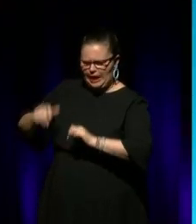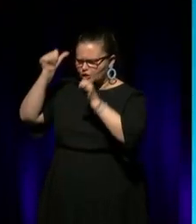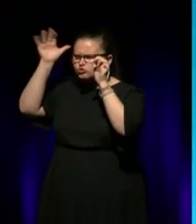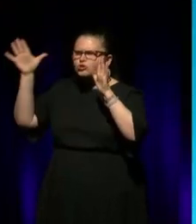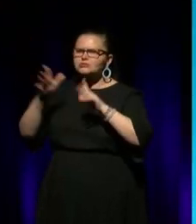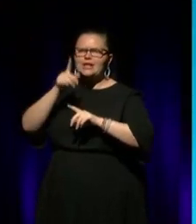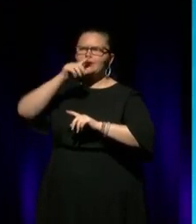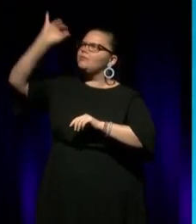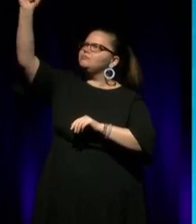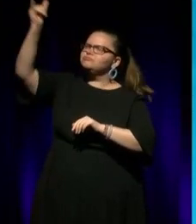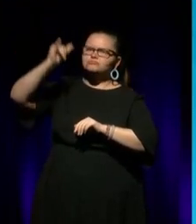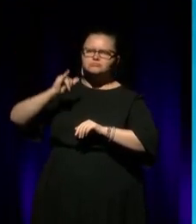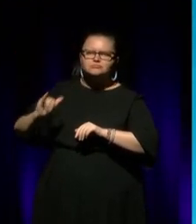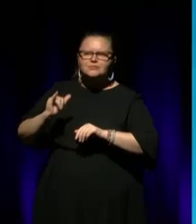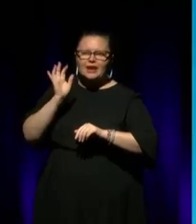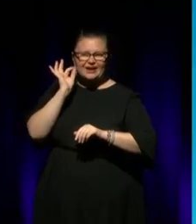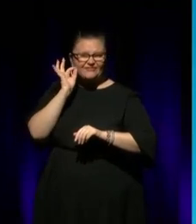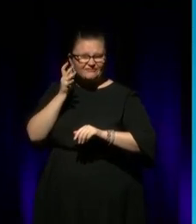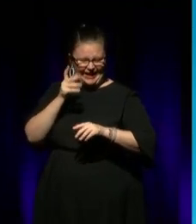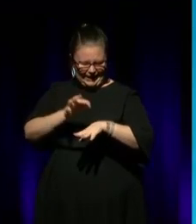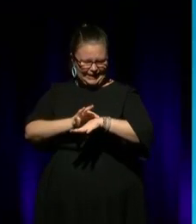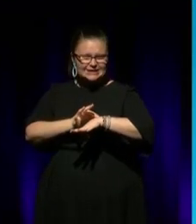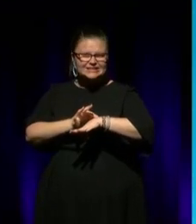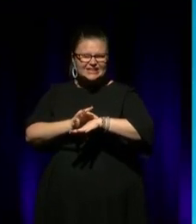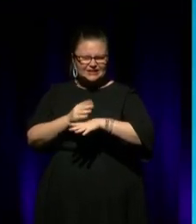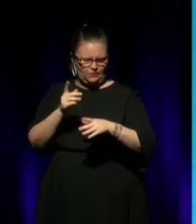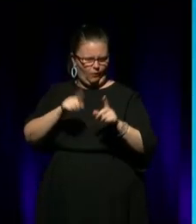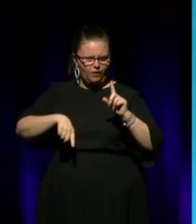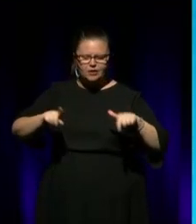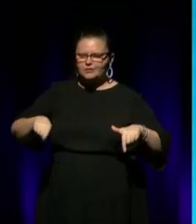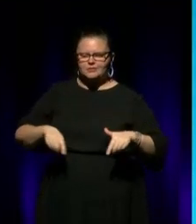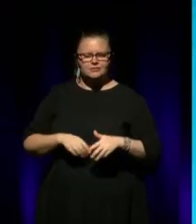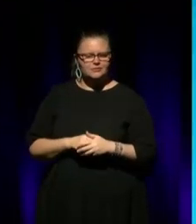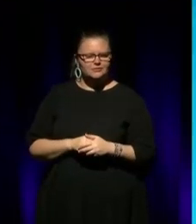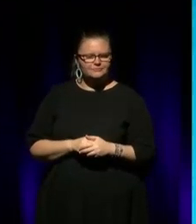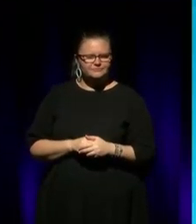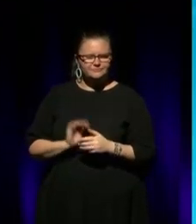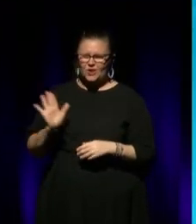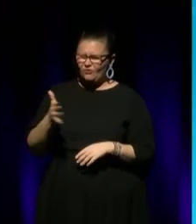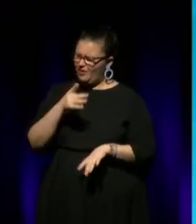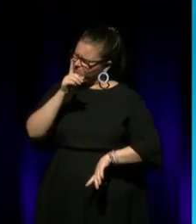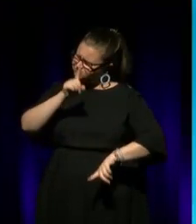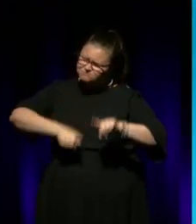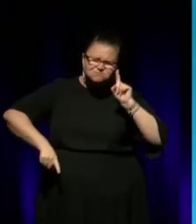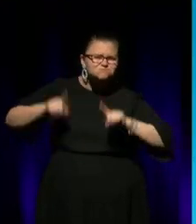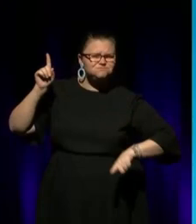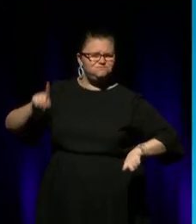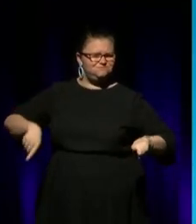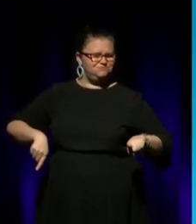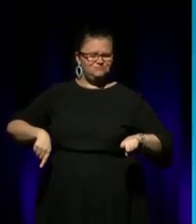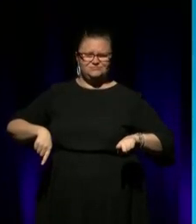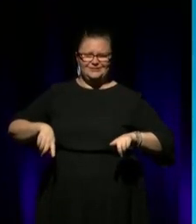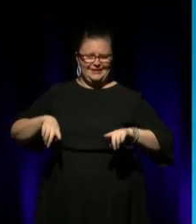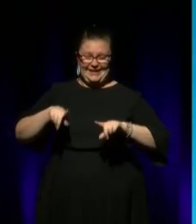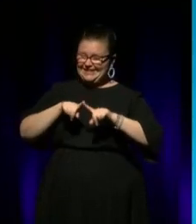then you had the fair skin and the ones, you know. We were all from a completely, this outside